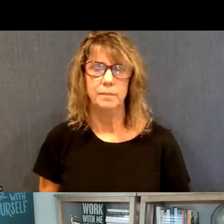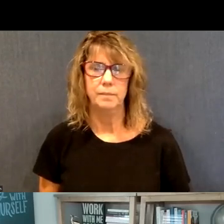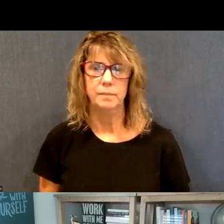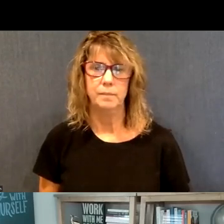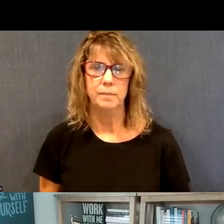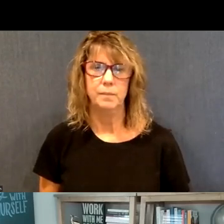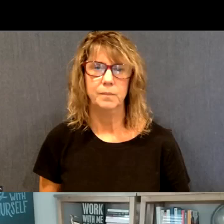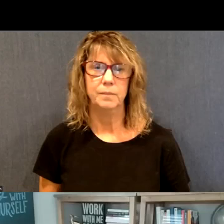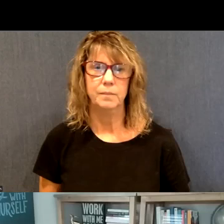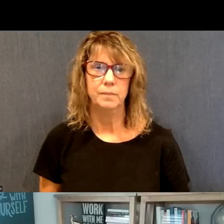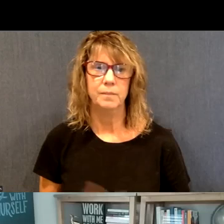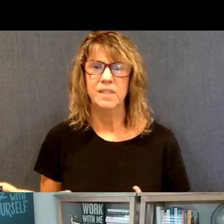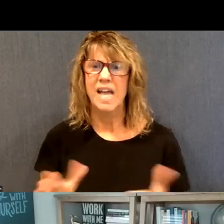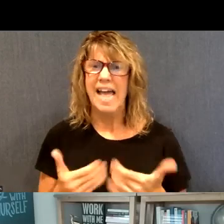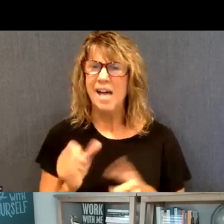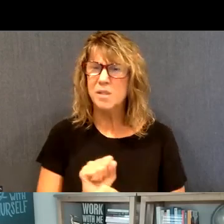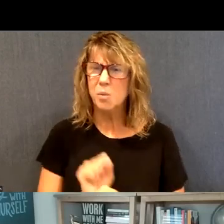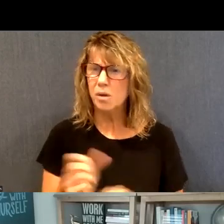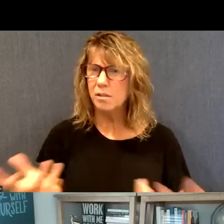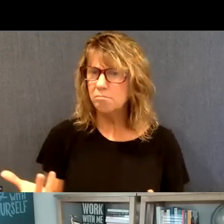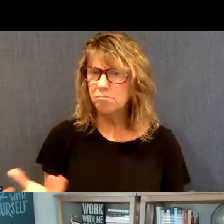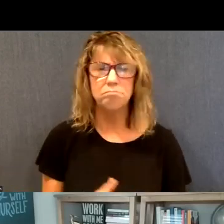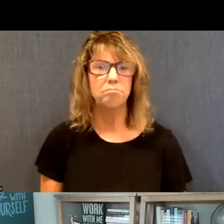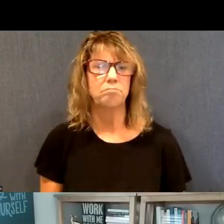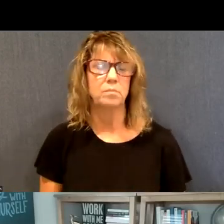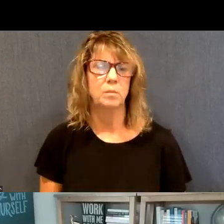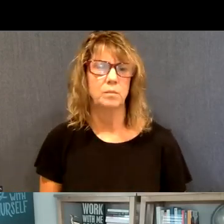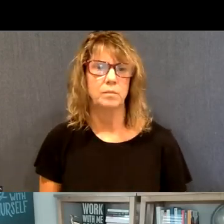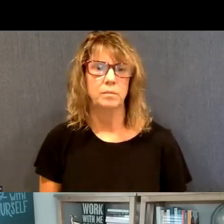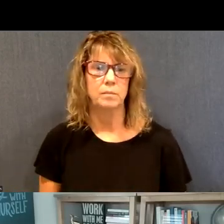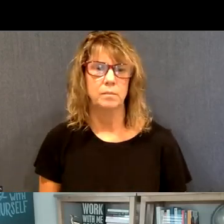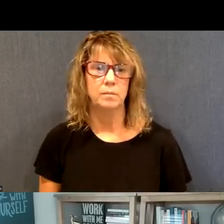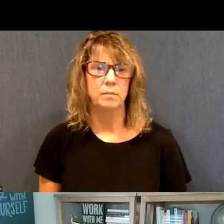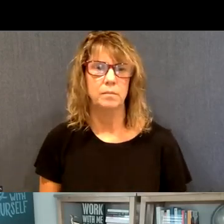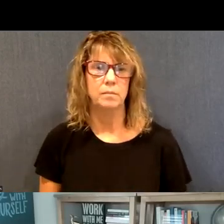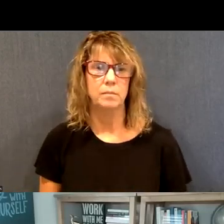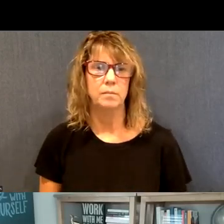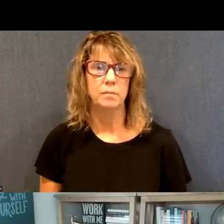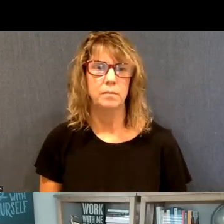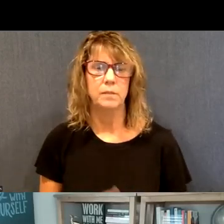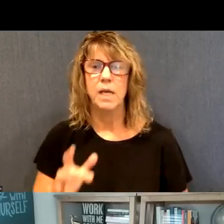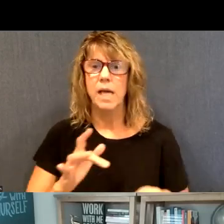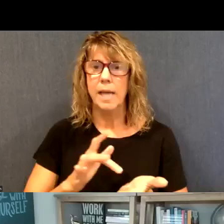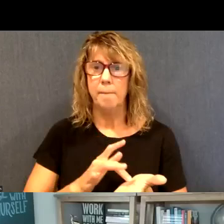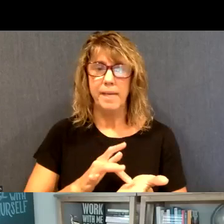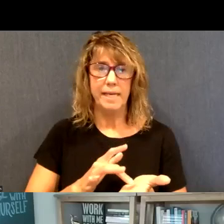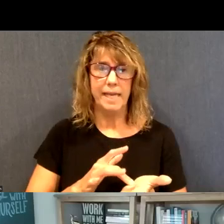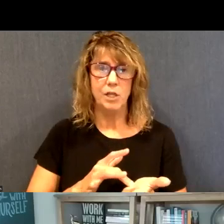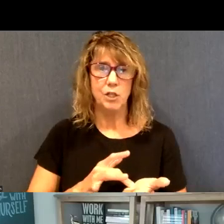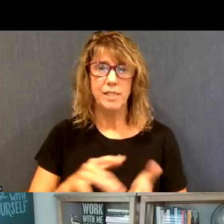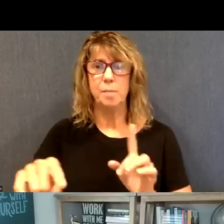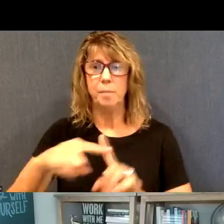So how does it work? Um, so it's medications, like I said, medications and counseling.